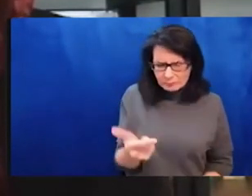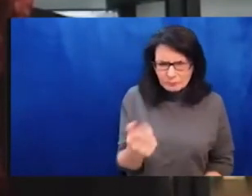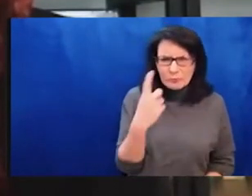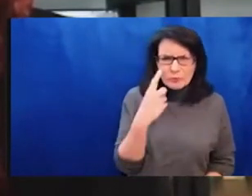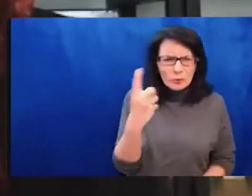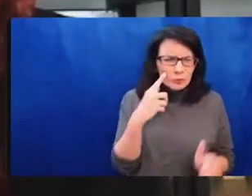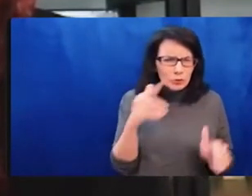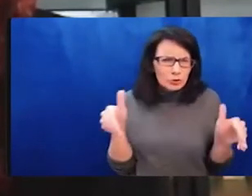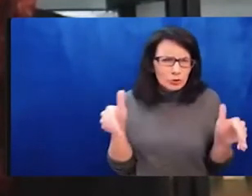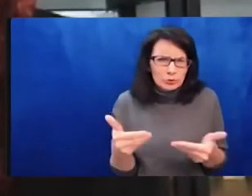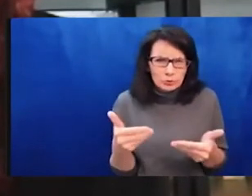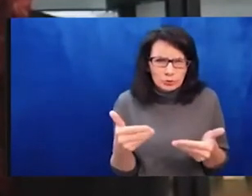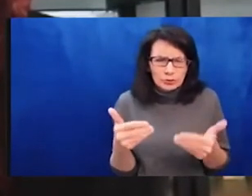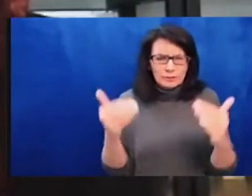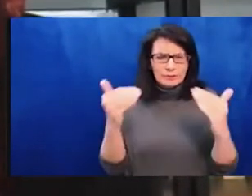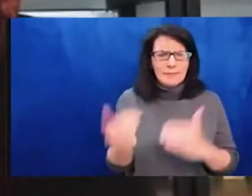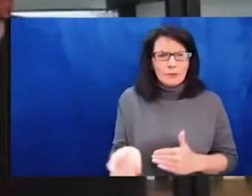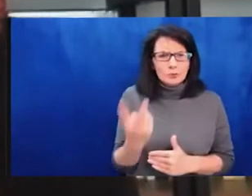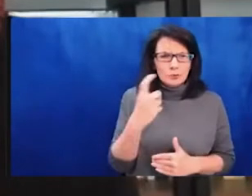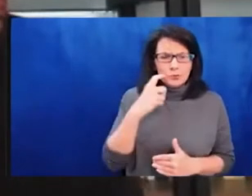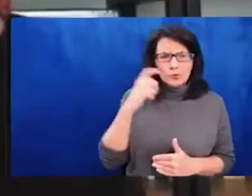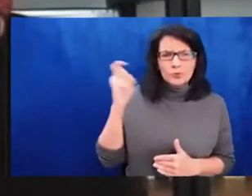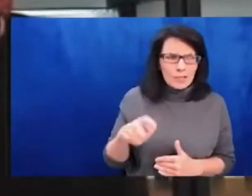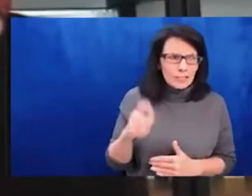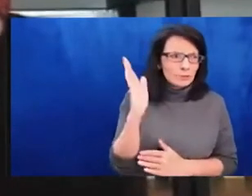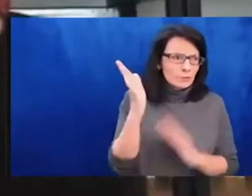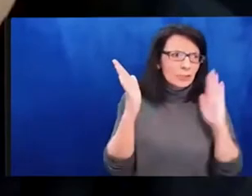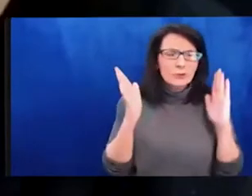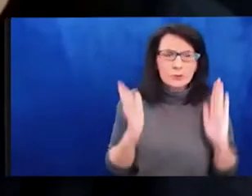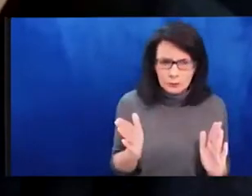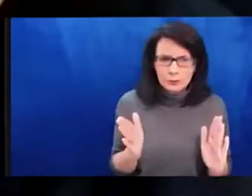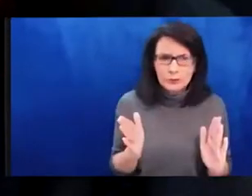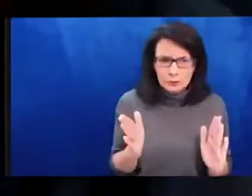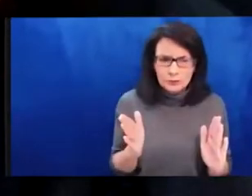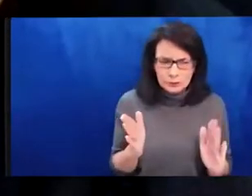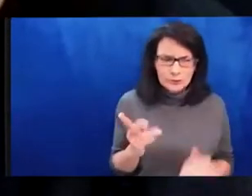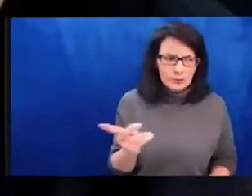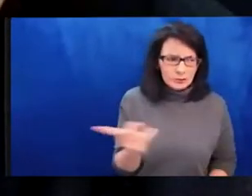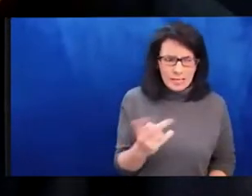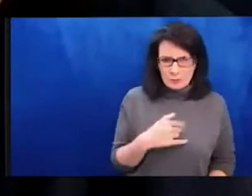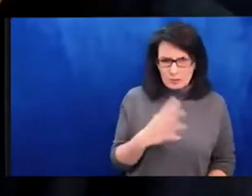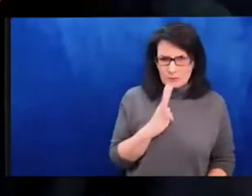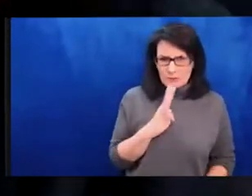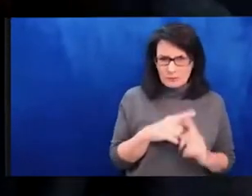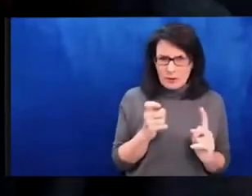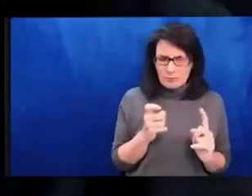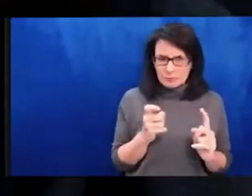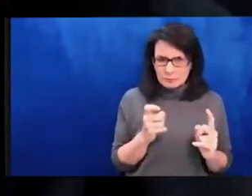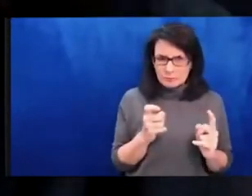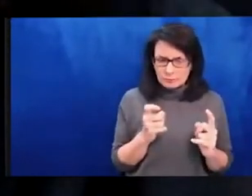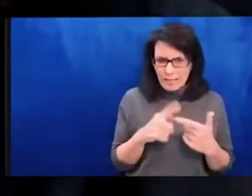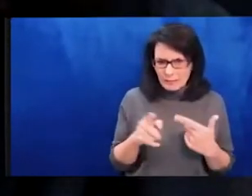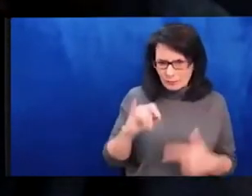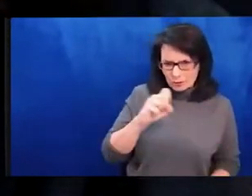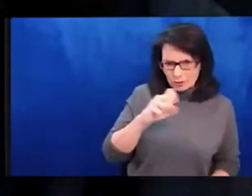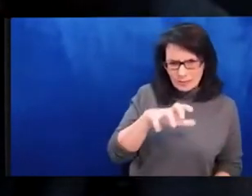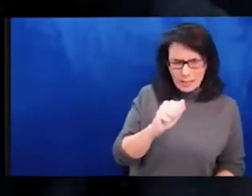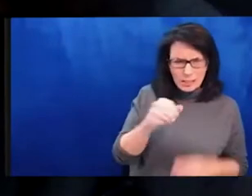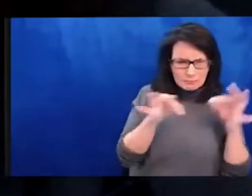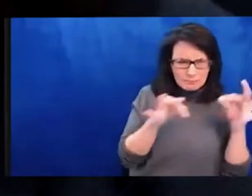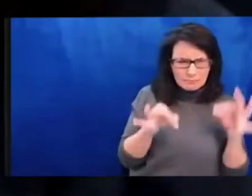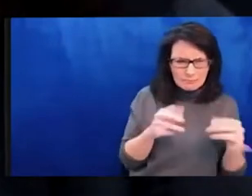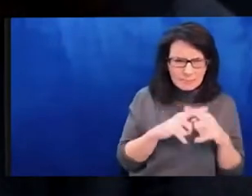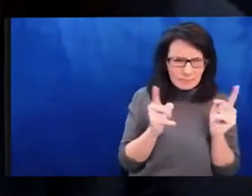Ukraine, um, for, for lifetimes. Thank you so much, Jessica, for that important perspective. Um, I will turn it over